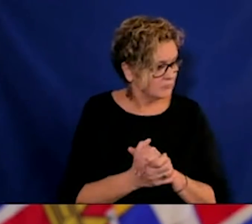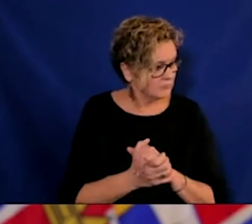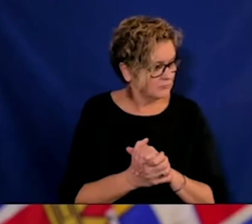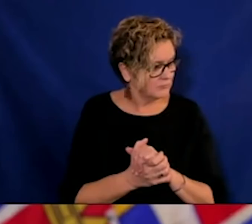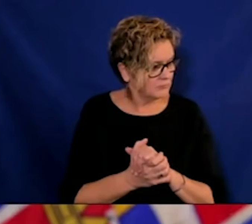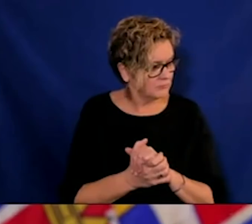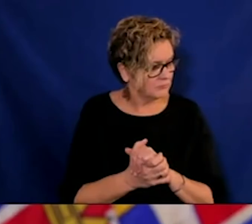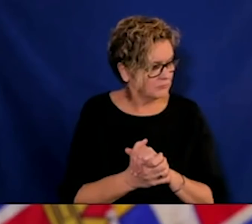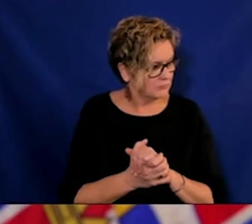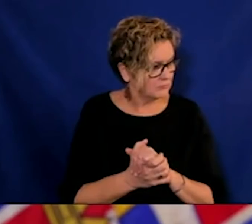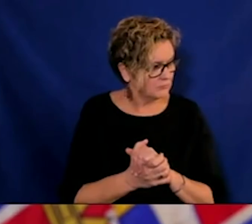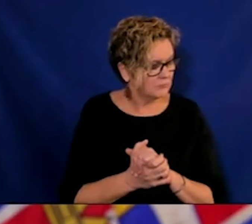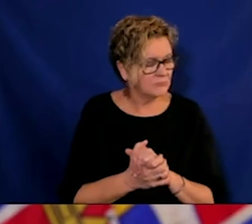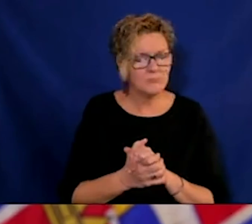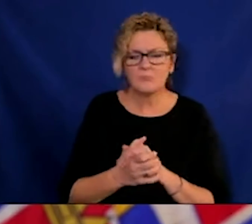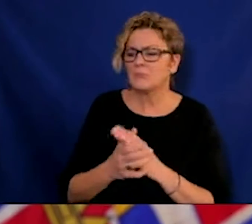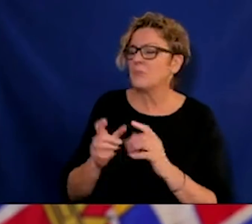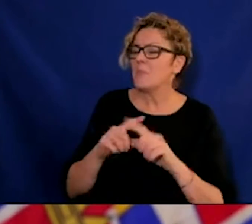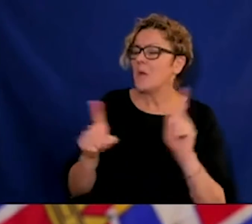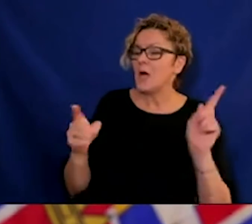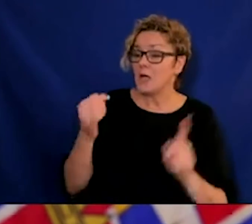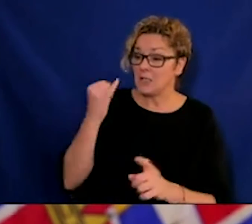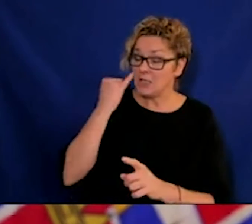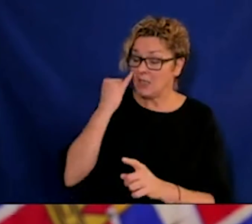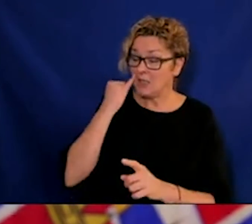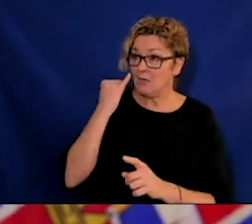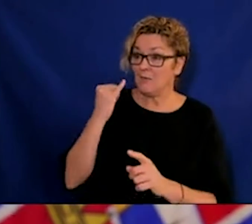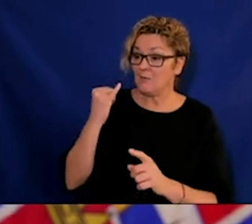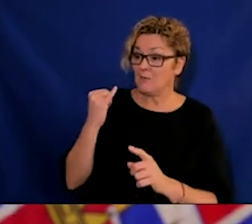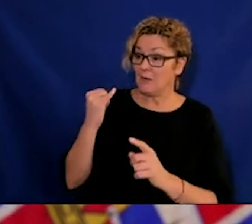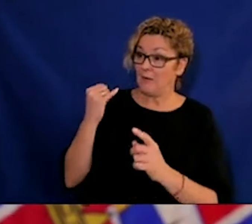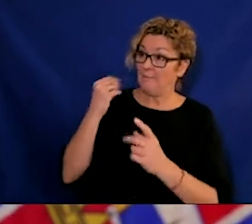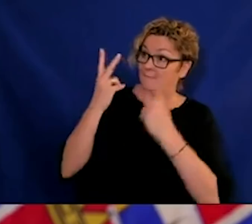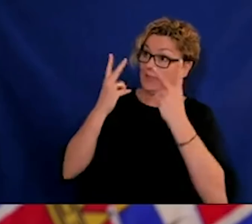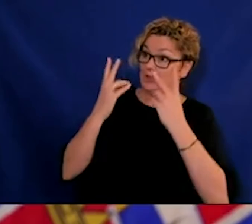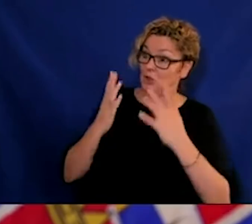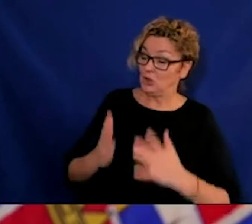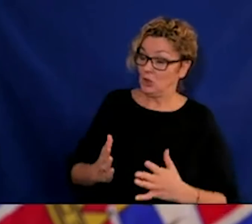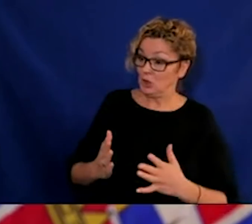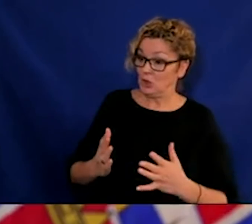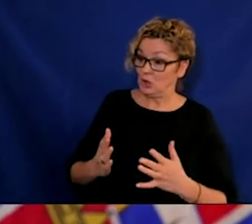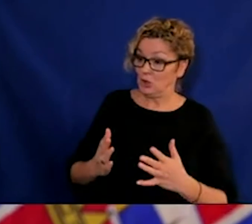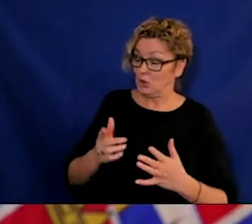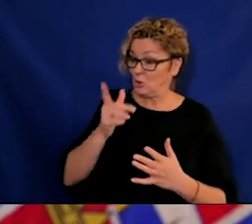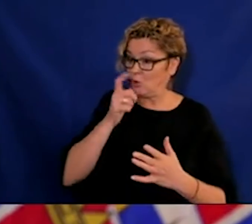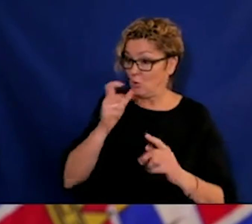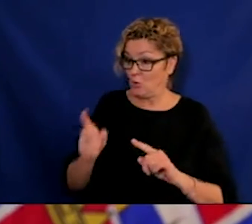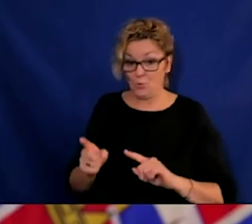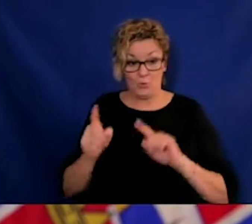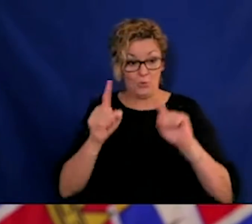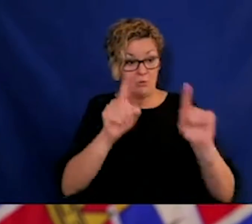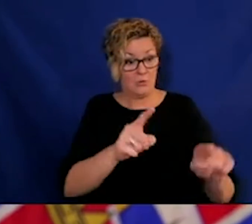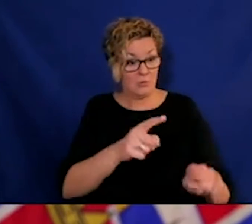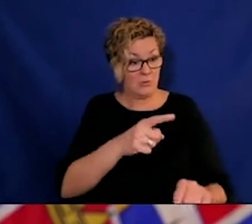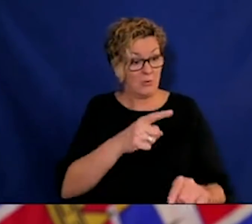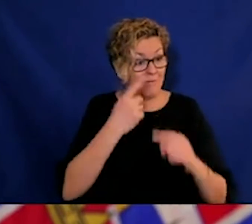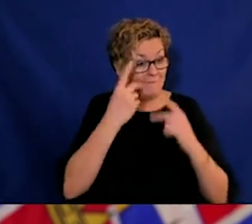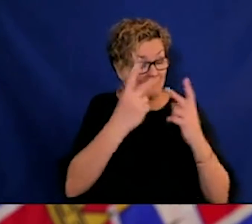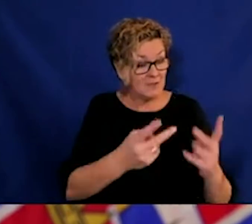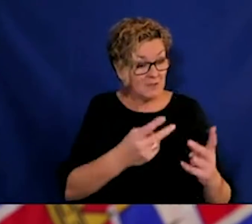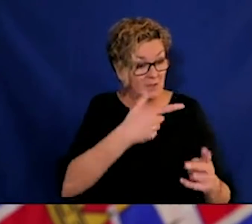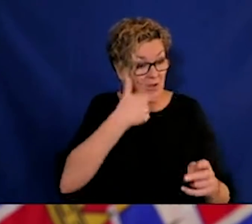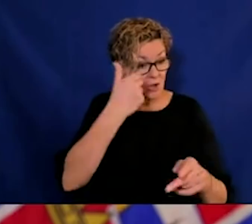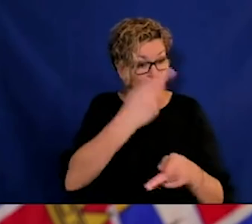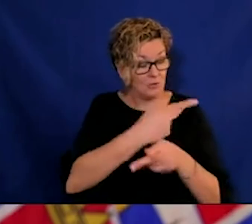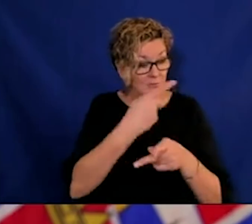essential or designated, are not spreading the disease, and all they want is some direction to the homes to allow